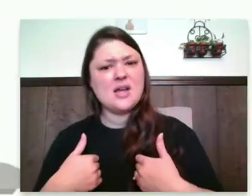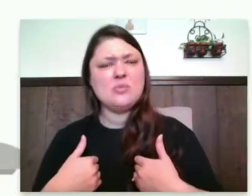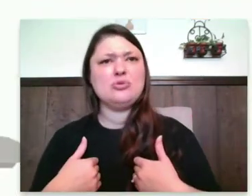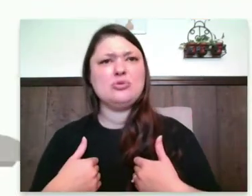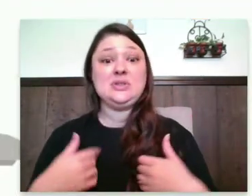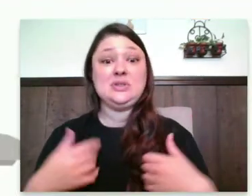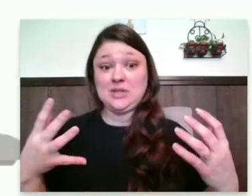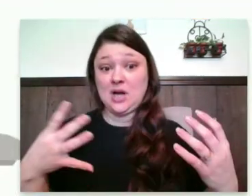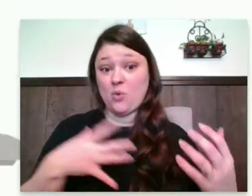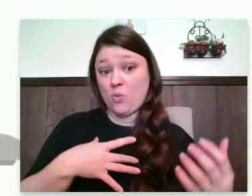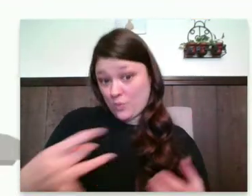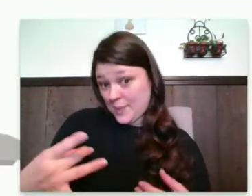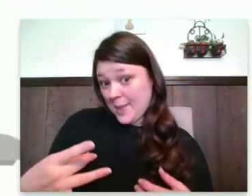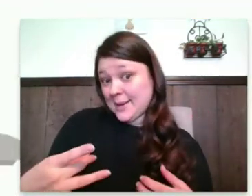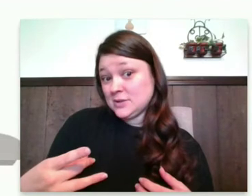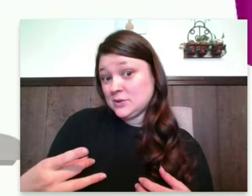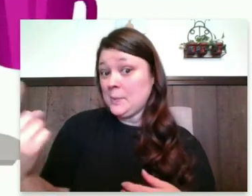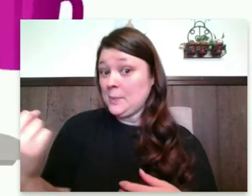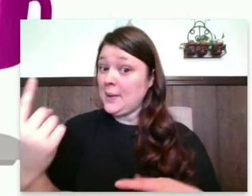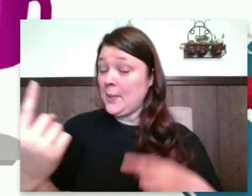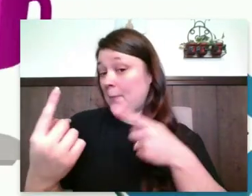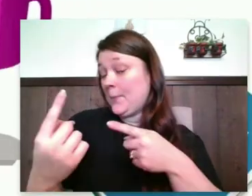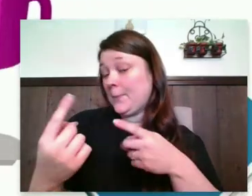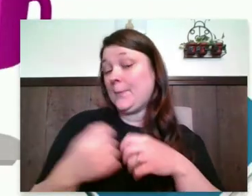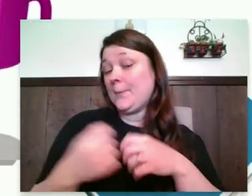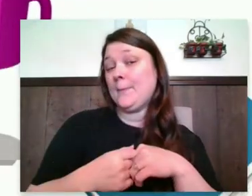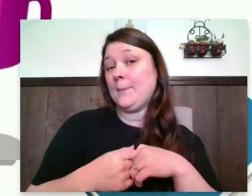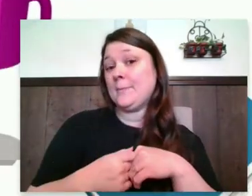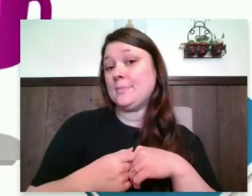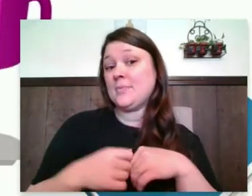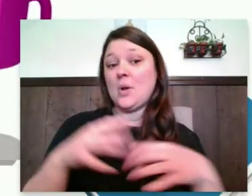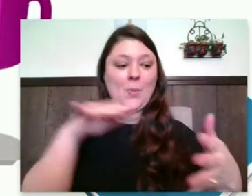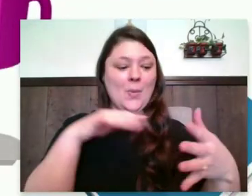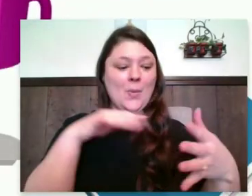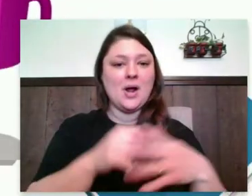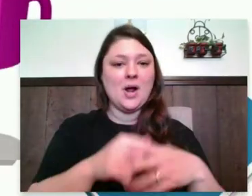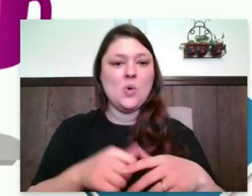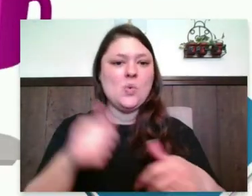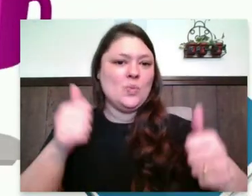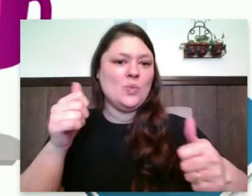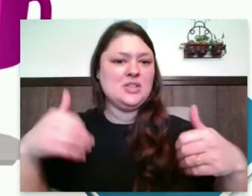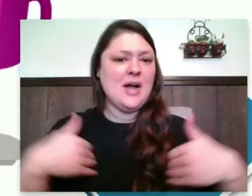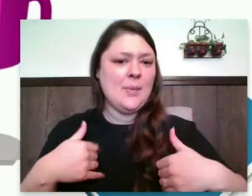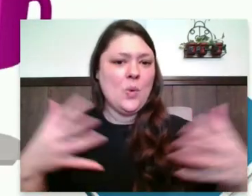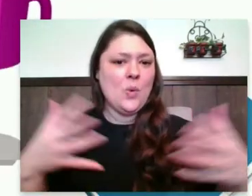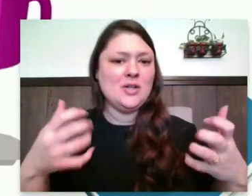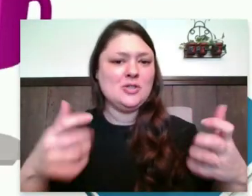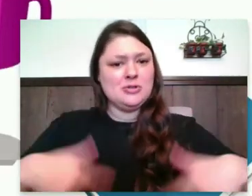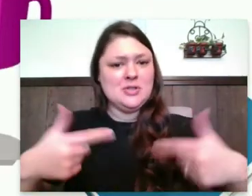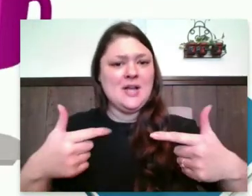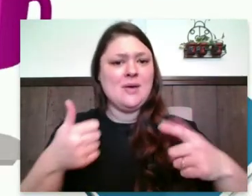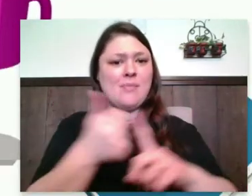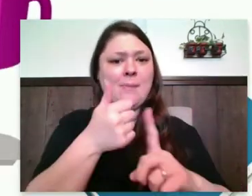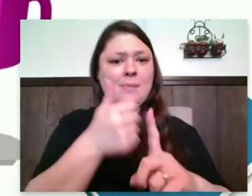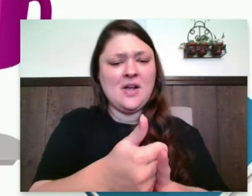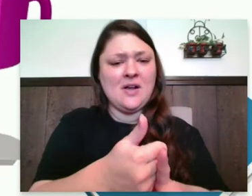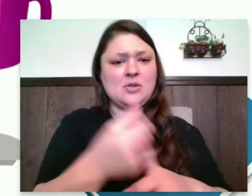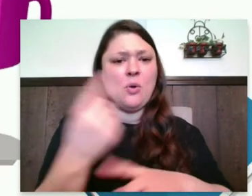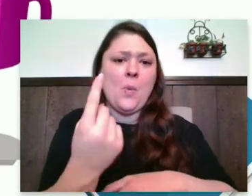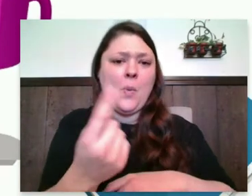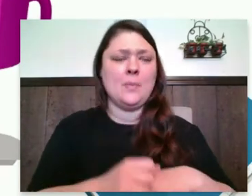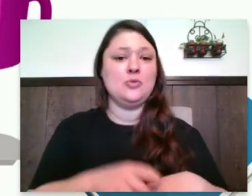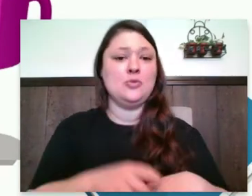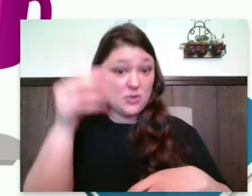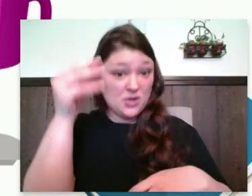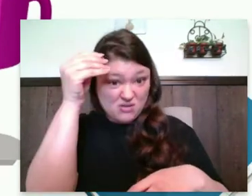So we looked up which animals wouldn't mind living on a deserted island all by themselves. Can you think of some?